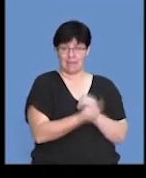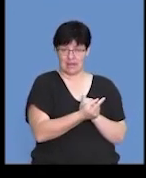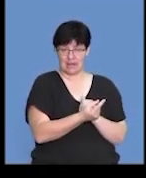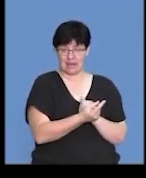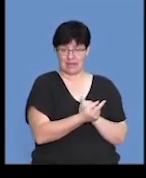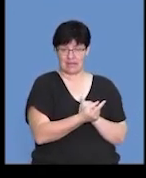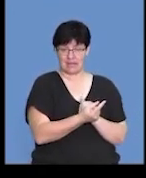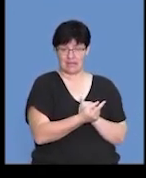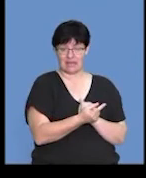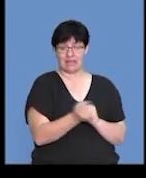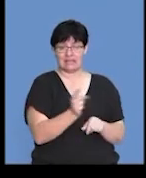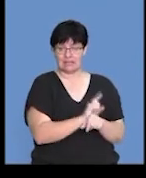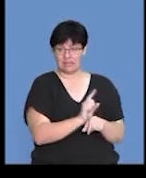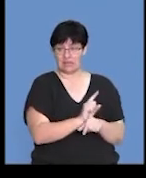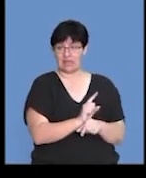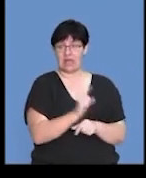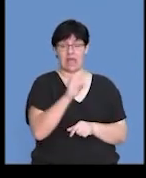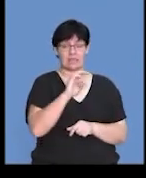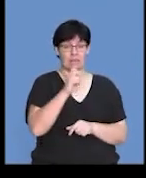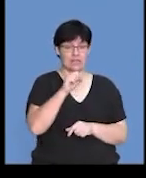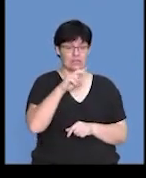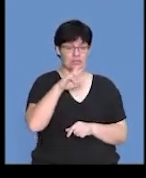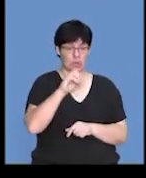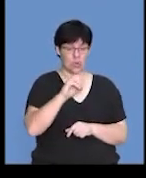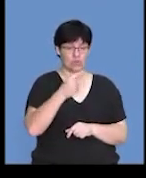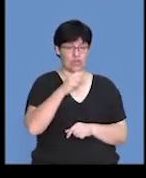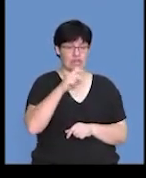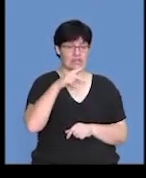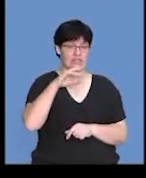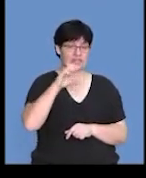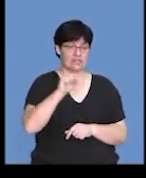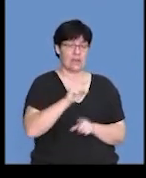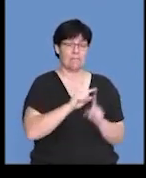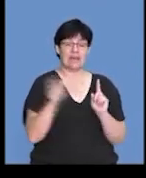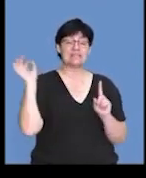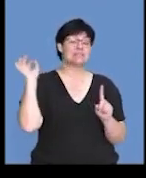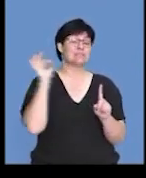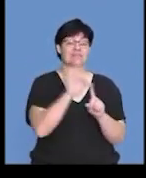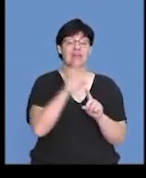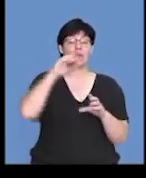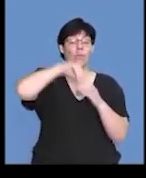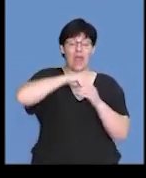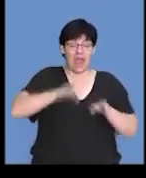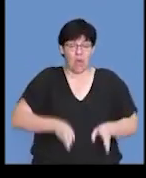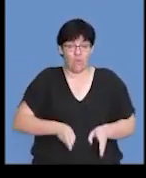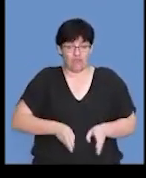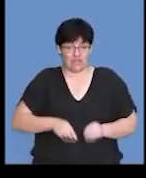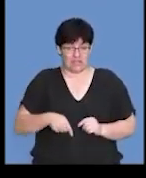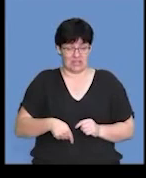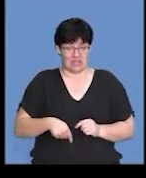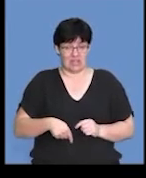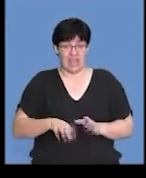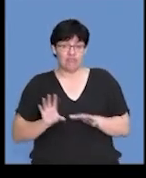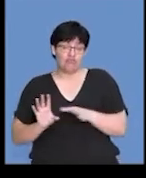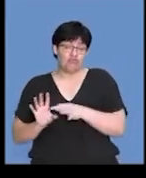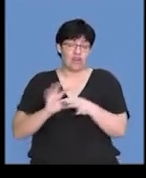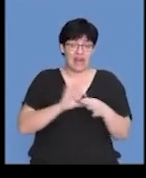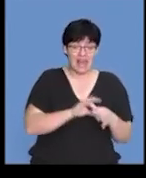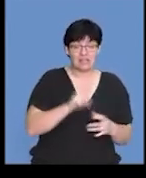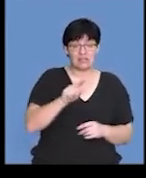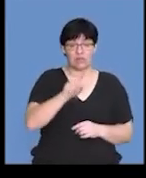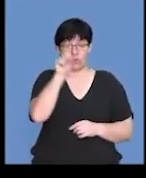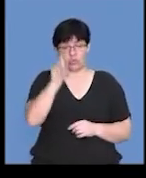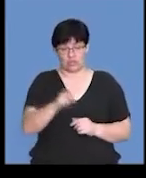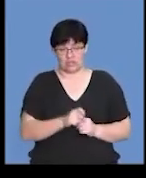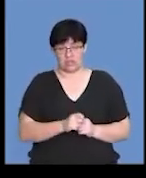during gametogenesis, but specifically in the ovaries, if we were relating to this question,